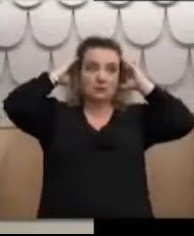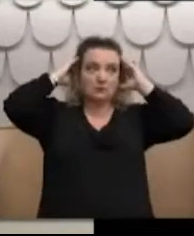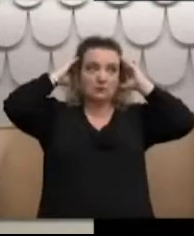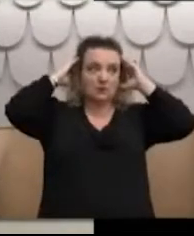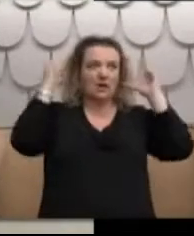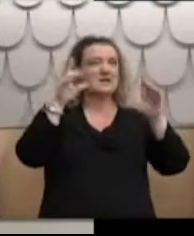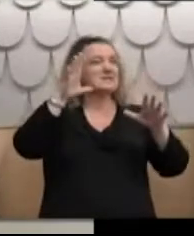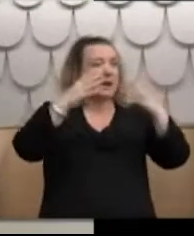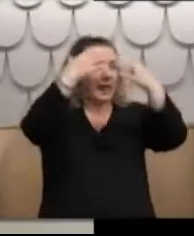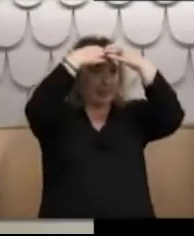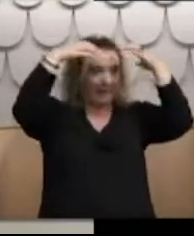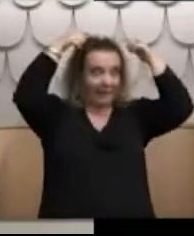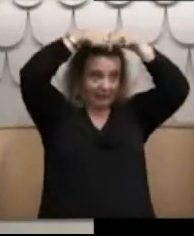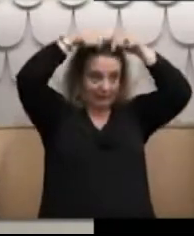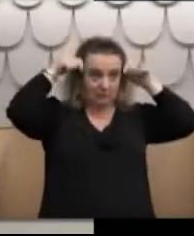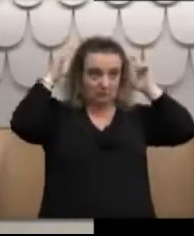like headphones.